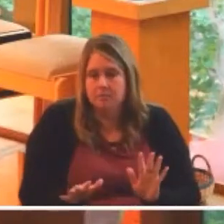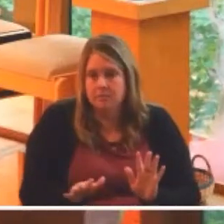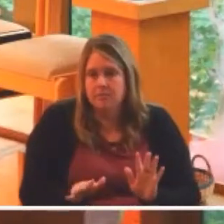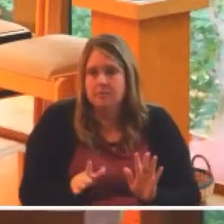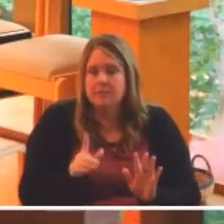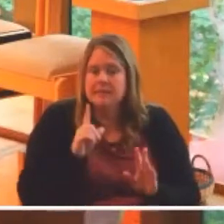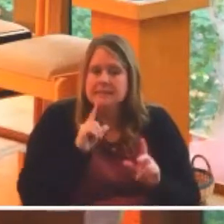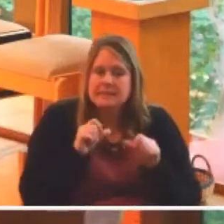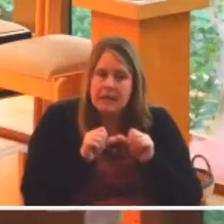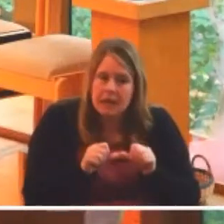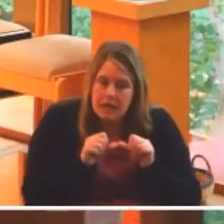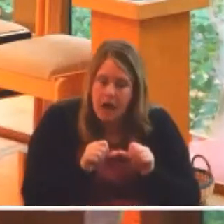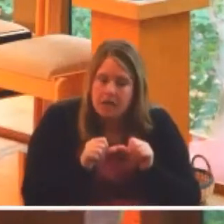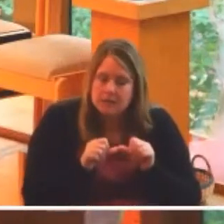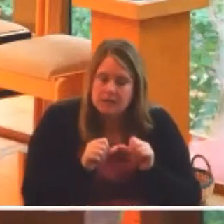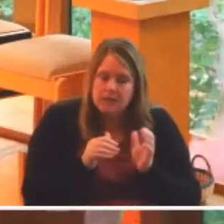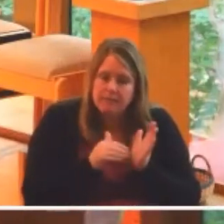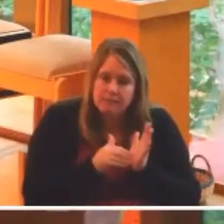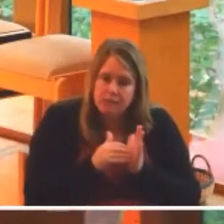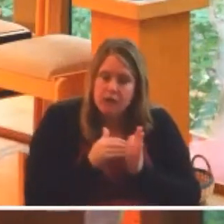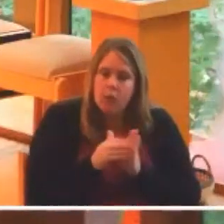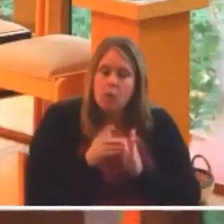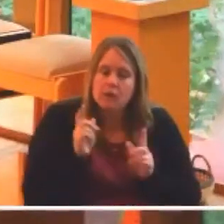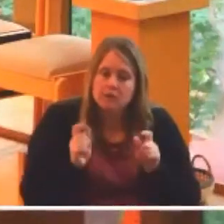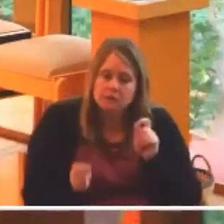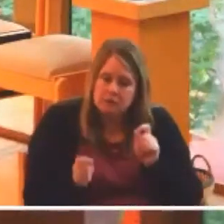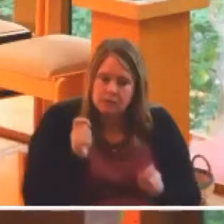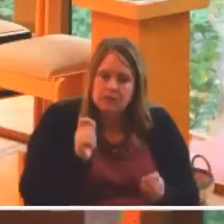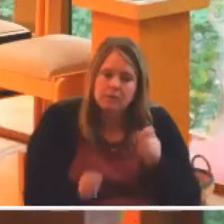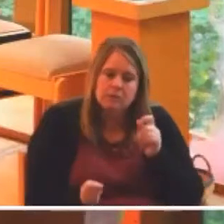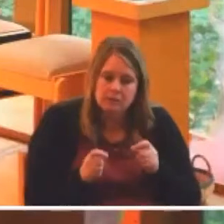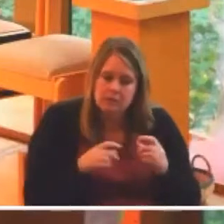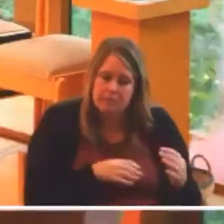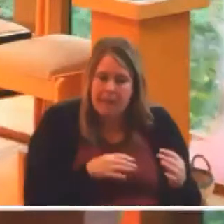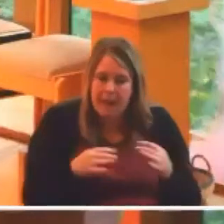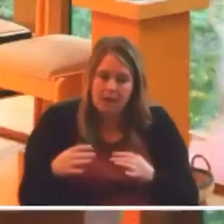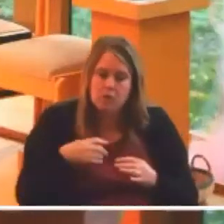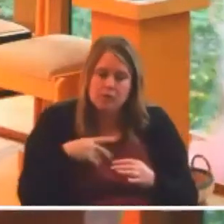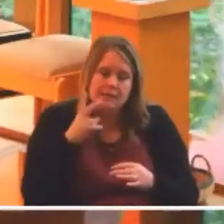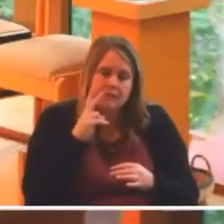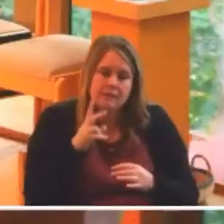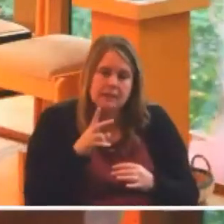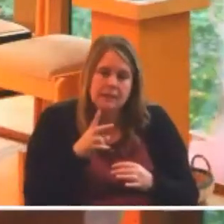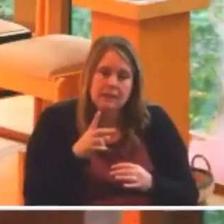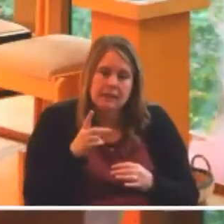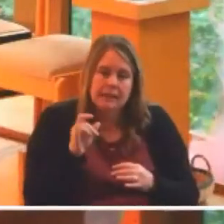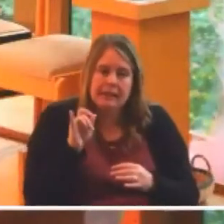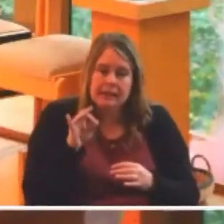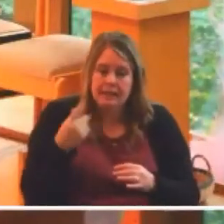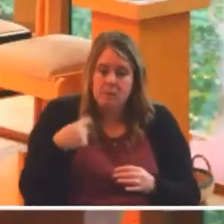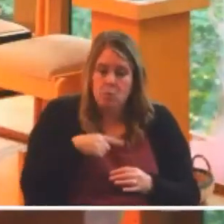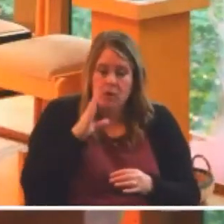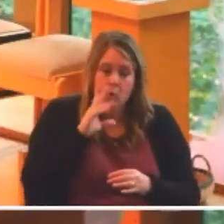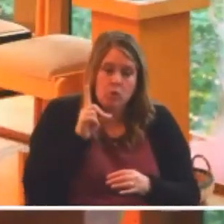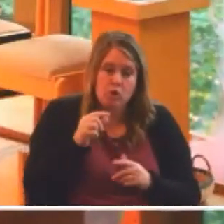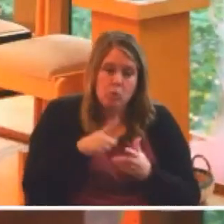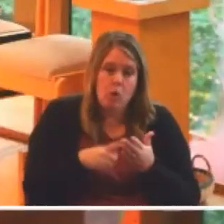It's a constant, frequent, unending battle to see if we will do what we've been called to do,